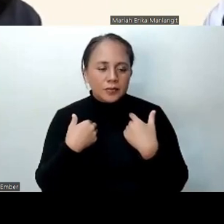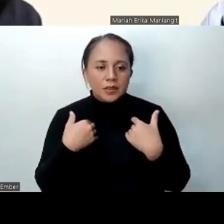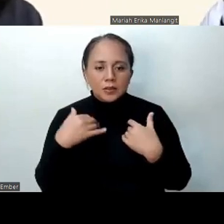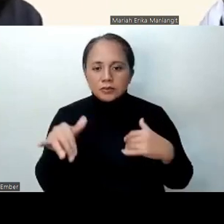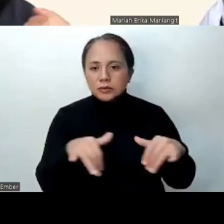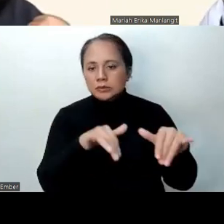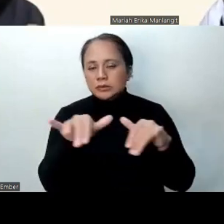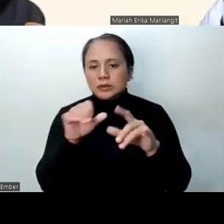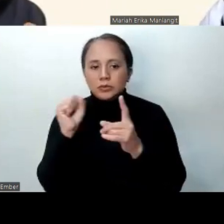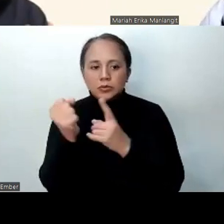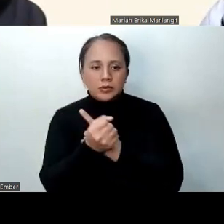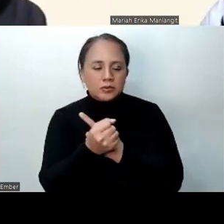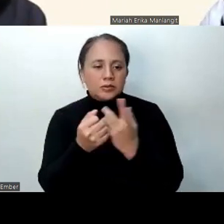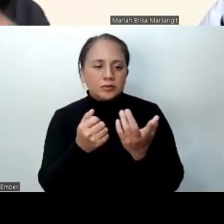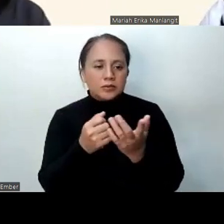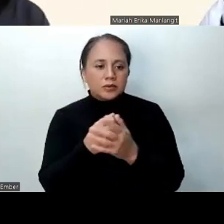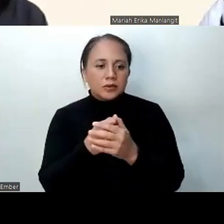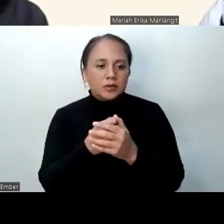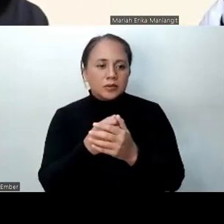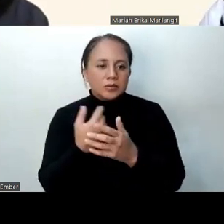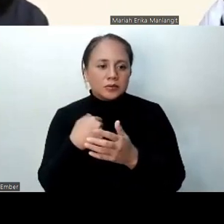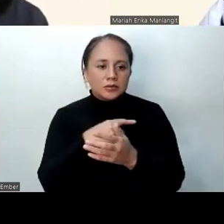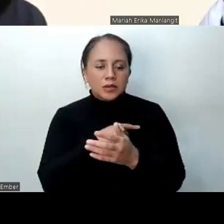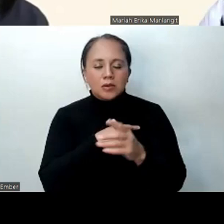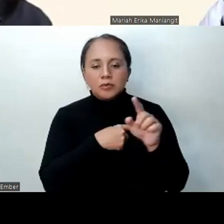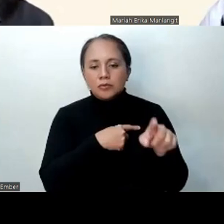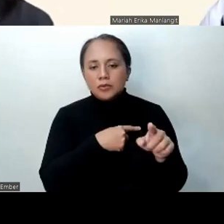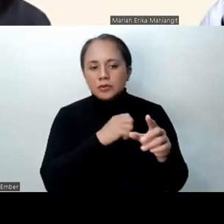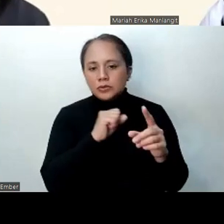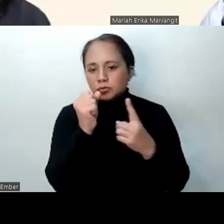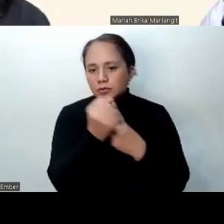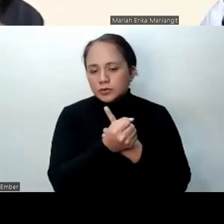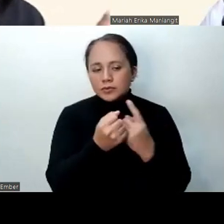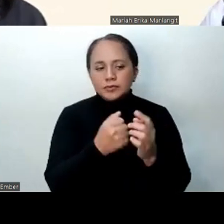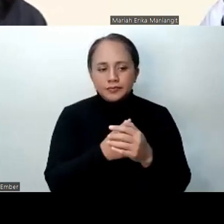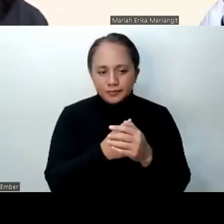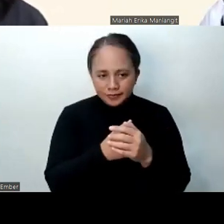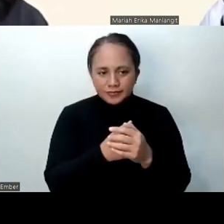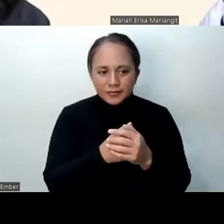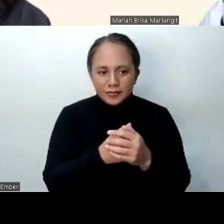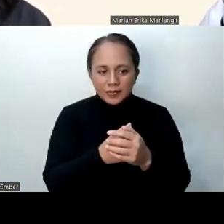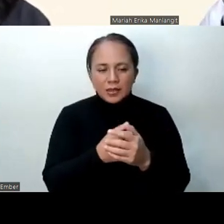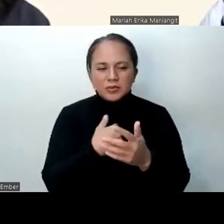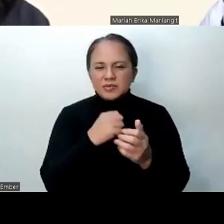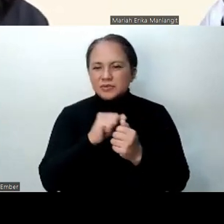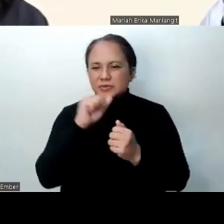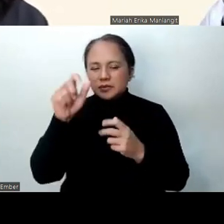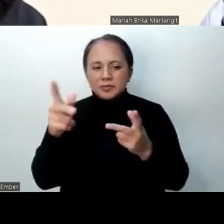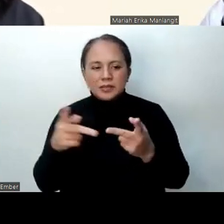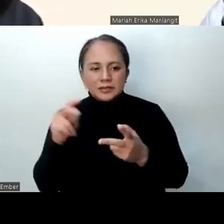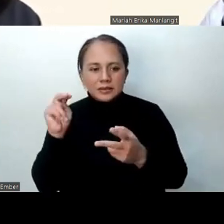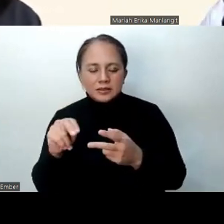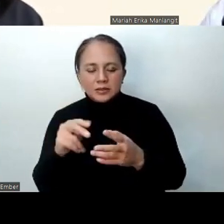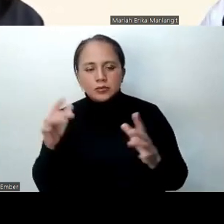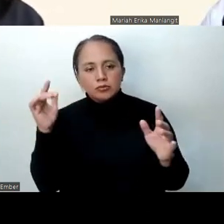situation as our context. The far away places that they needed to reach.